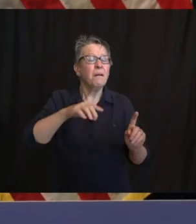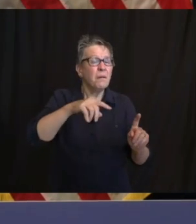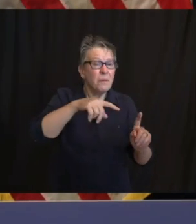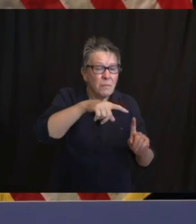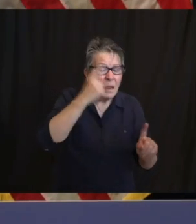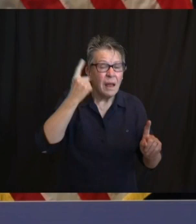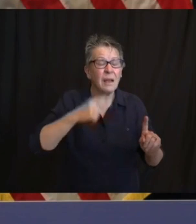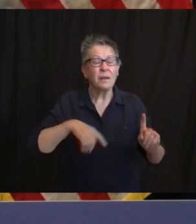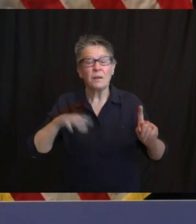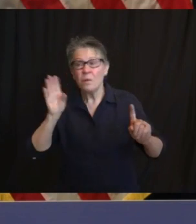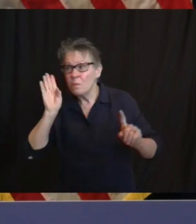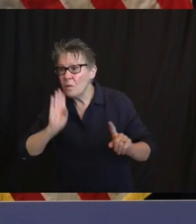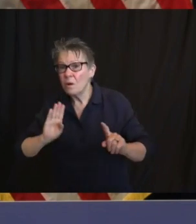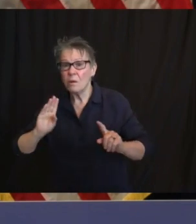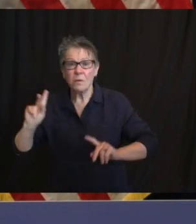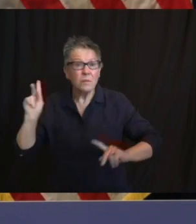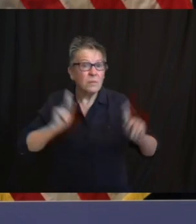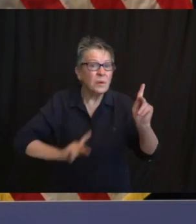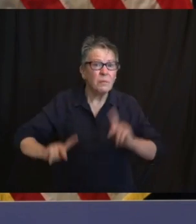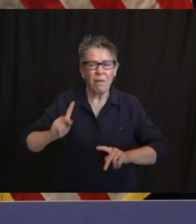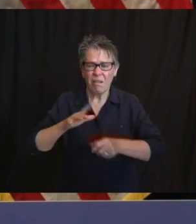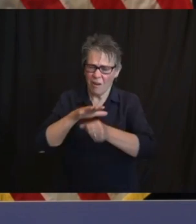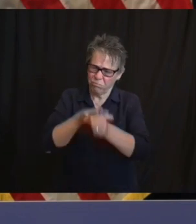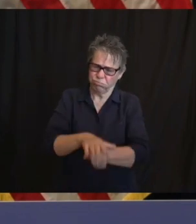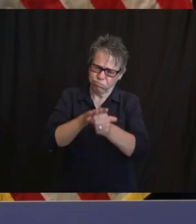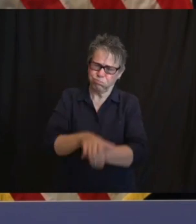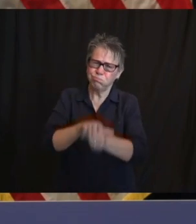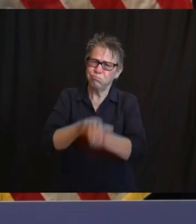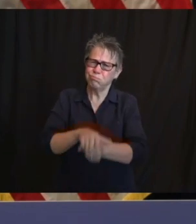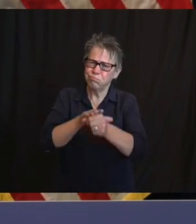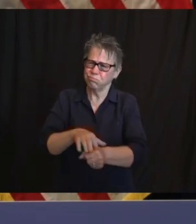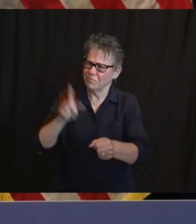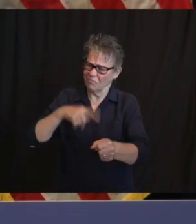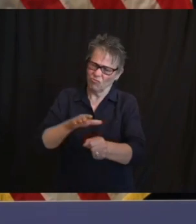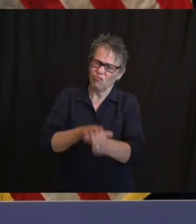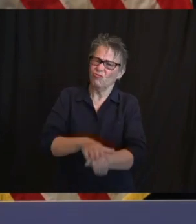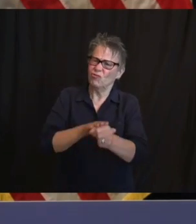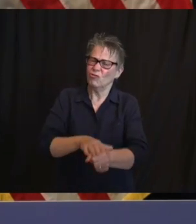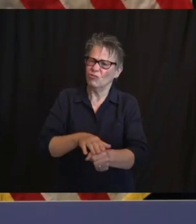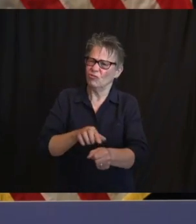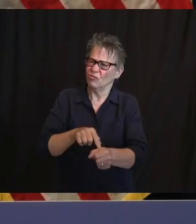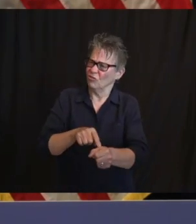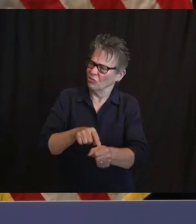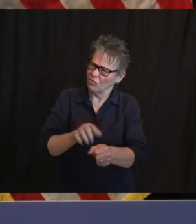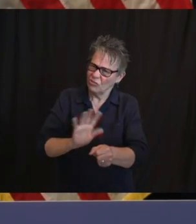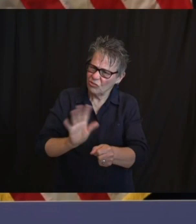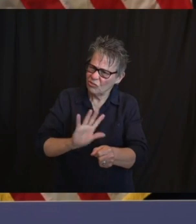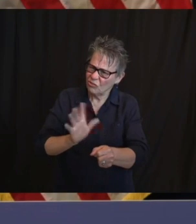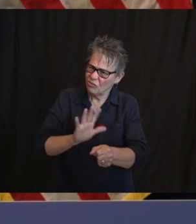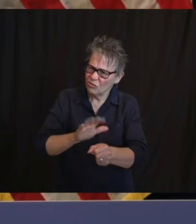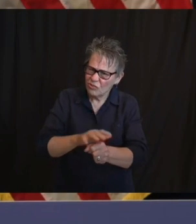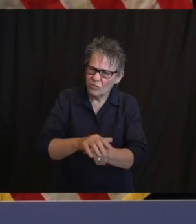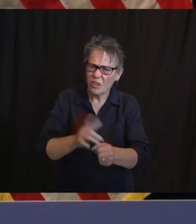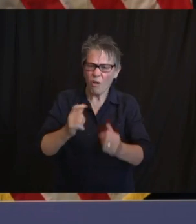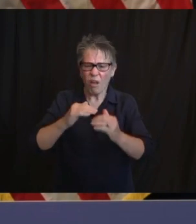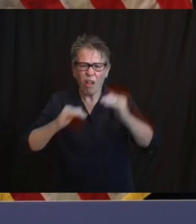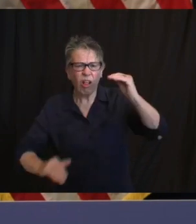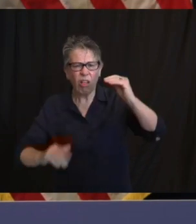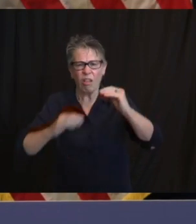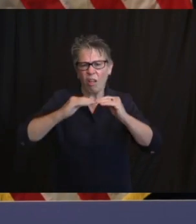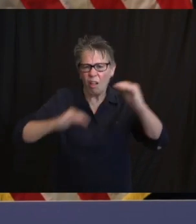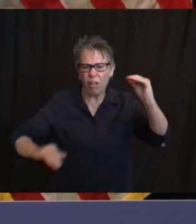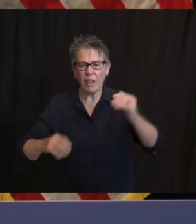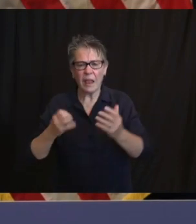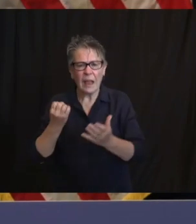come. Inequalities in economic mobility, health care support that we speak to almost